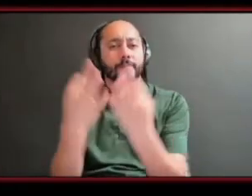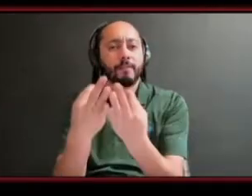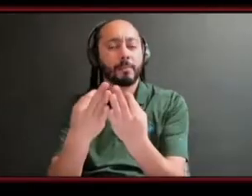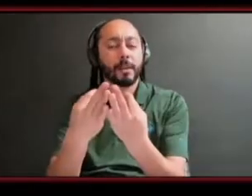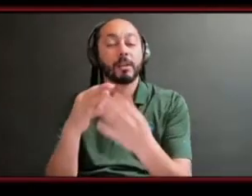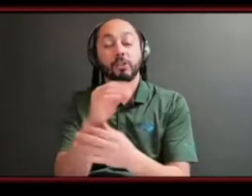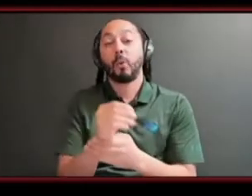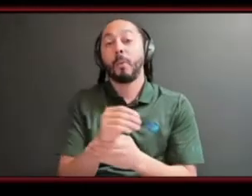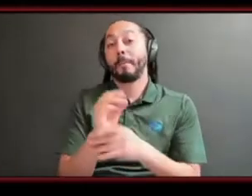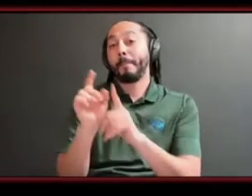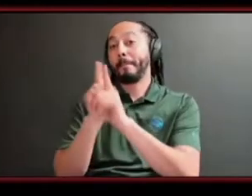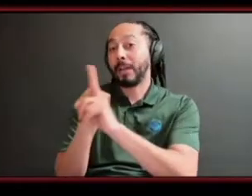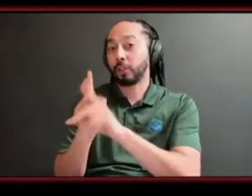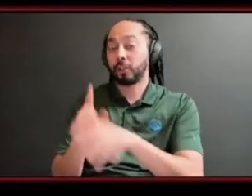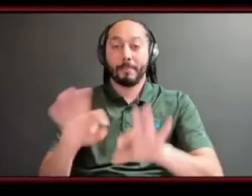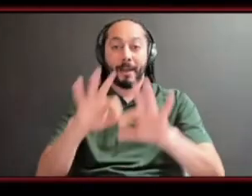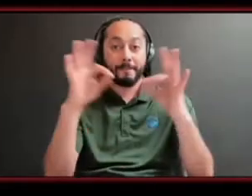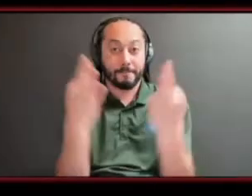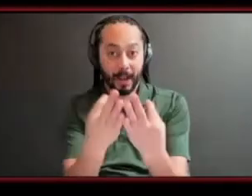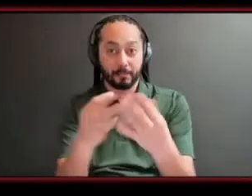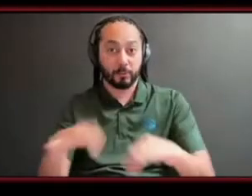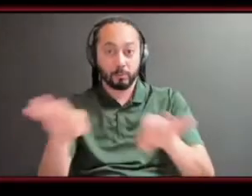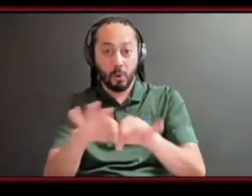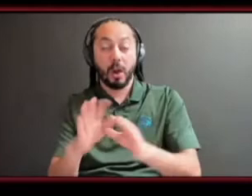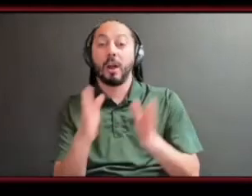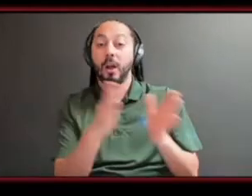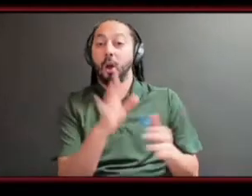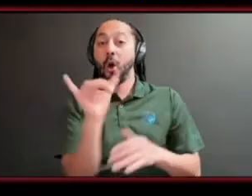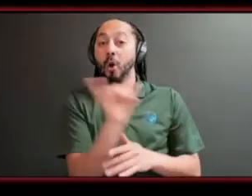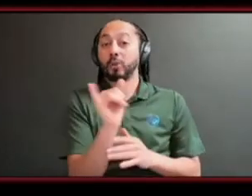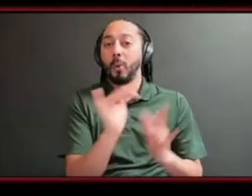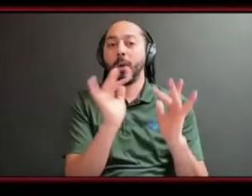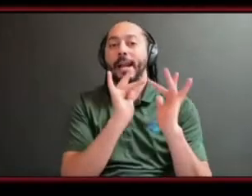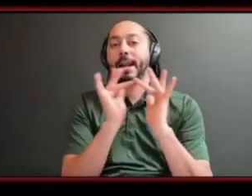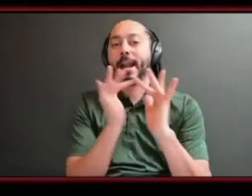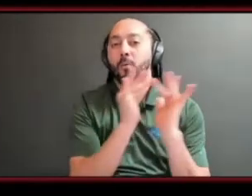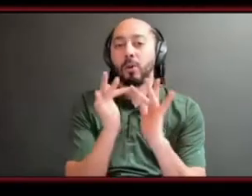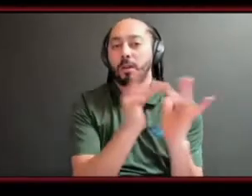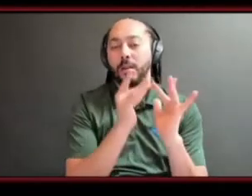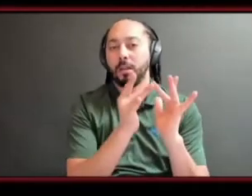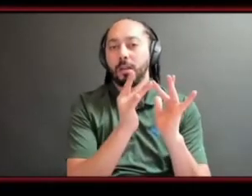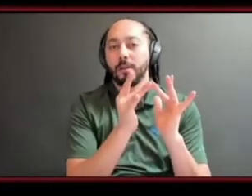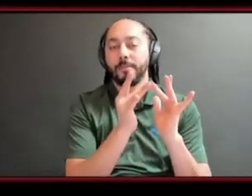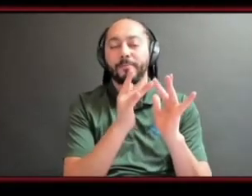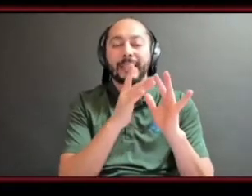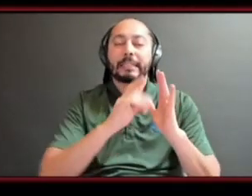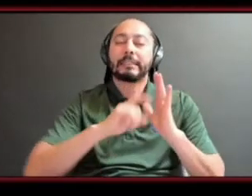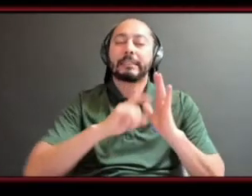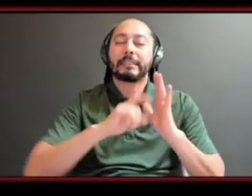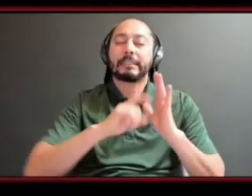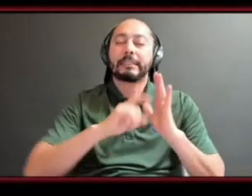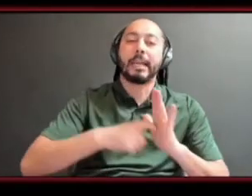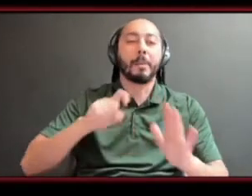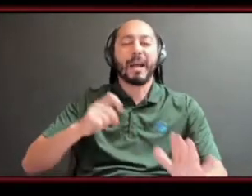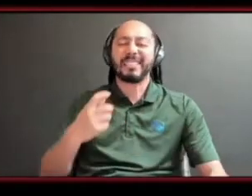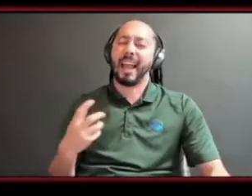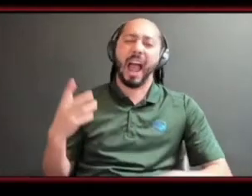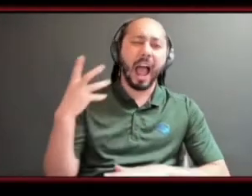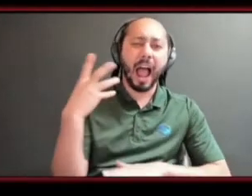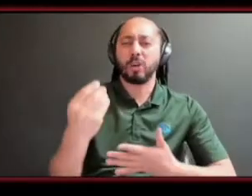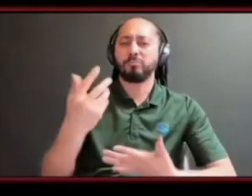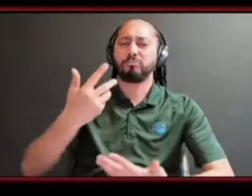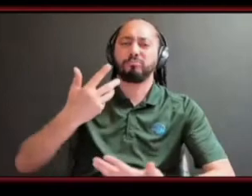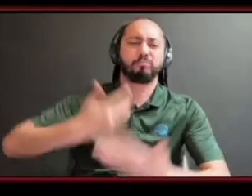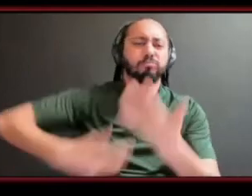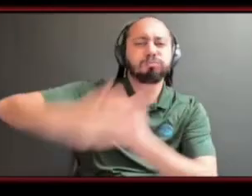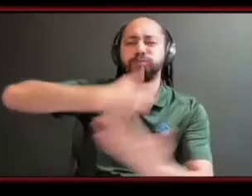networking is also key you have to put yourself out there and one thing i've always learned is always keep business cards on